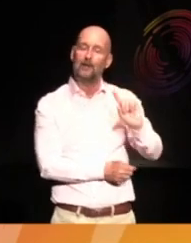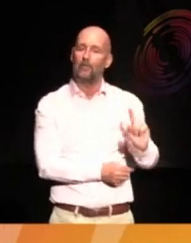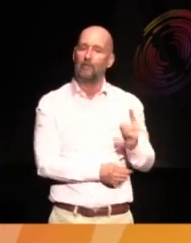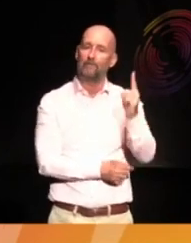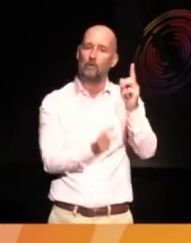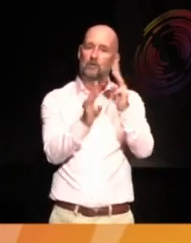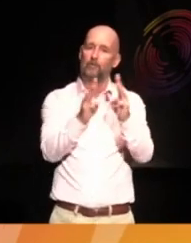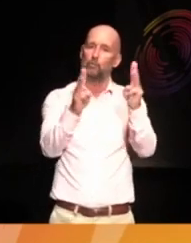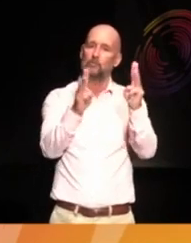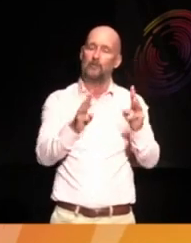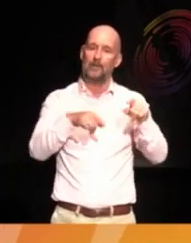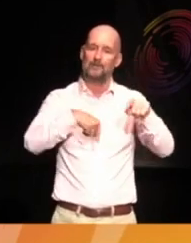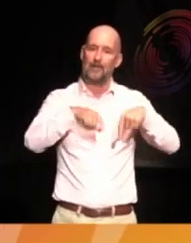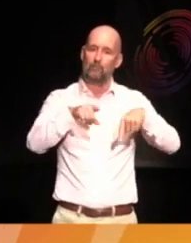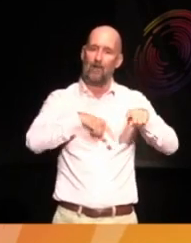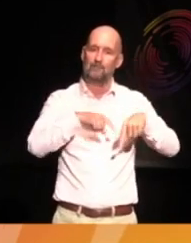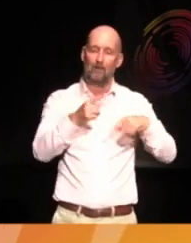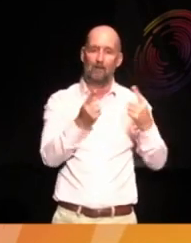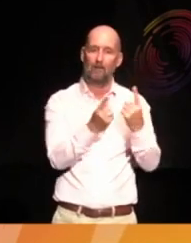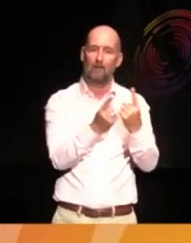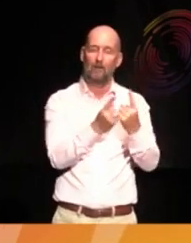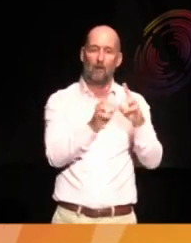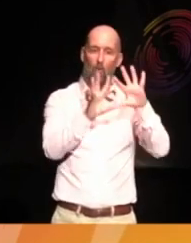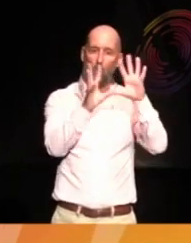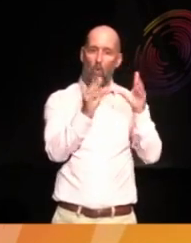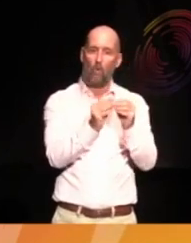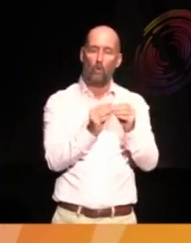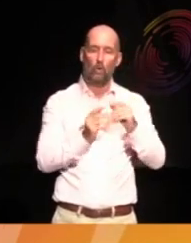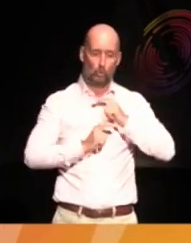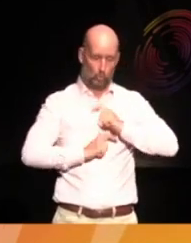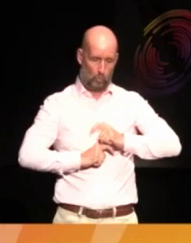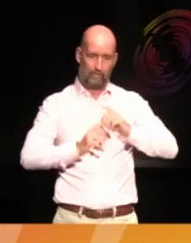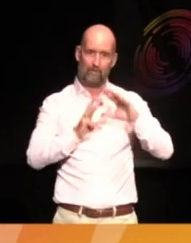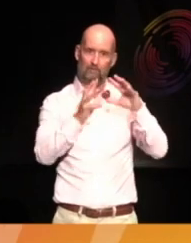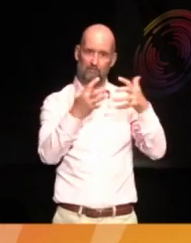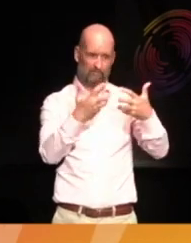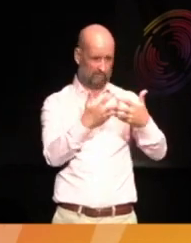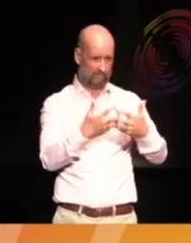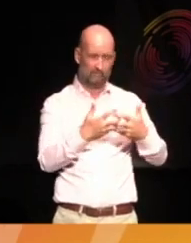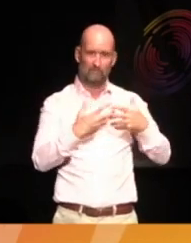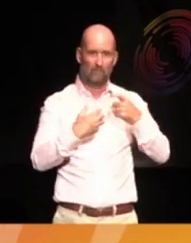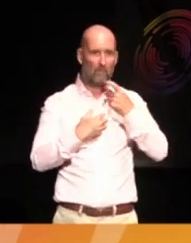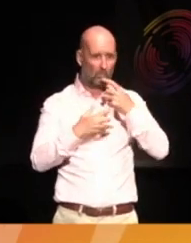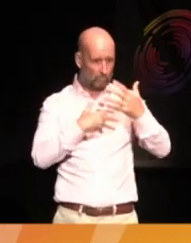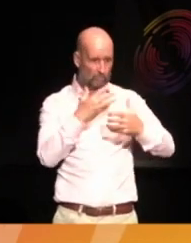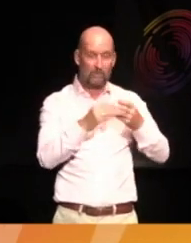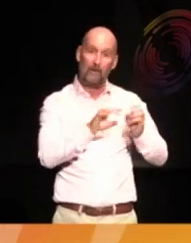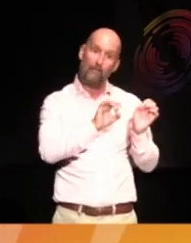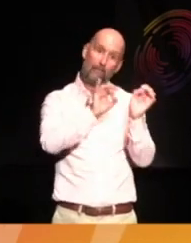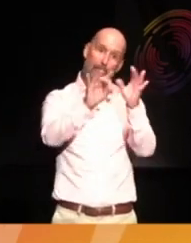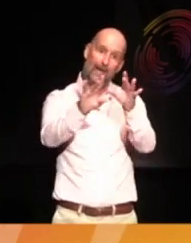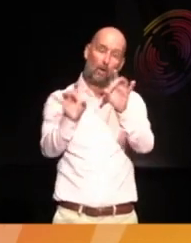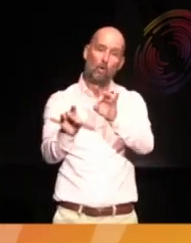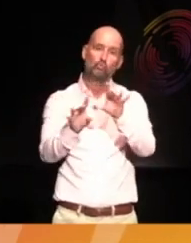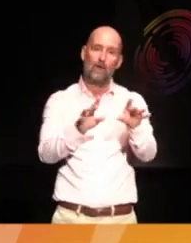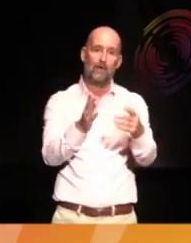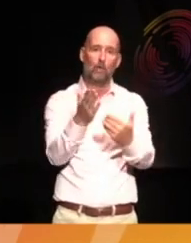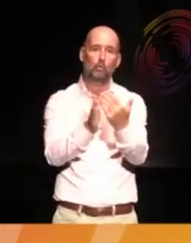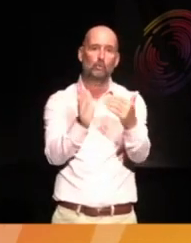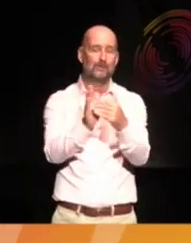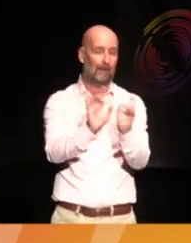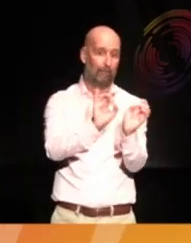museum director in the UK to return a whole host of human remains to Australia and New Zealand.